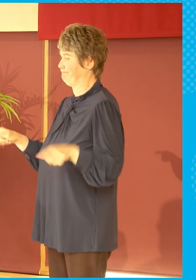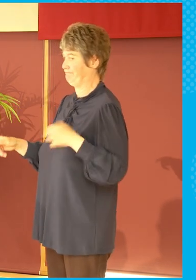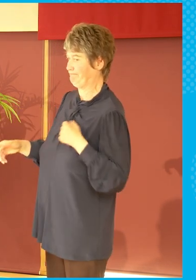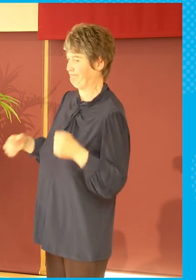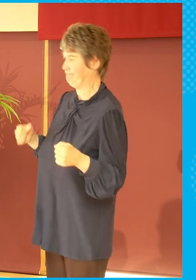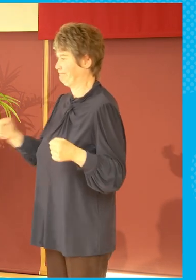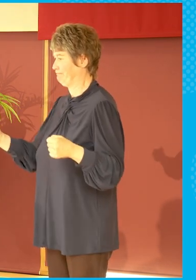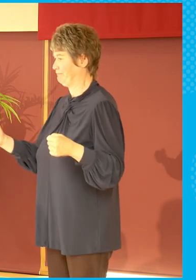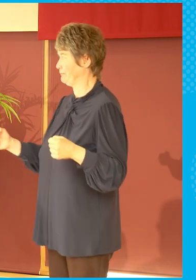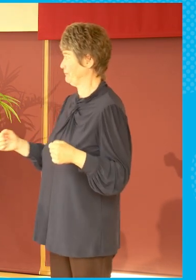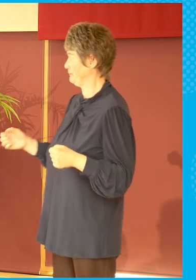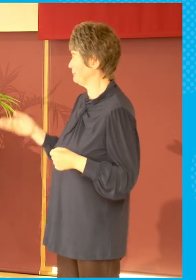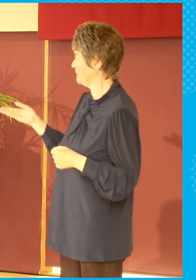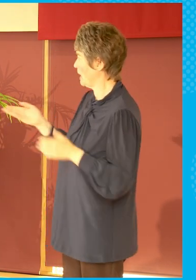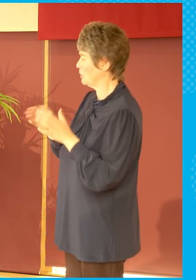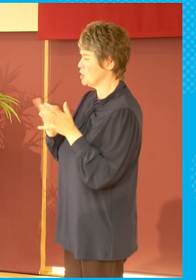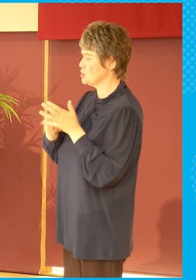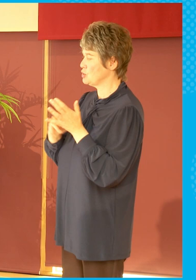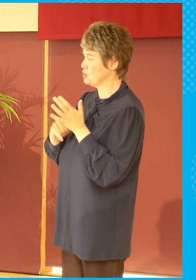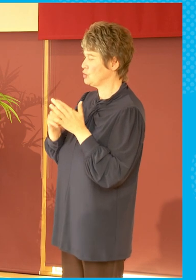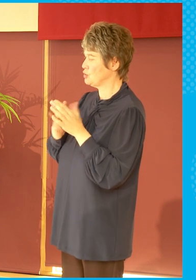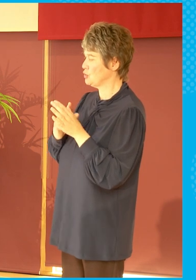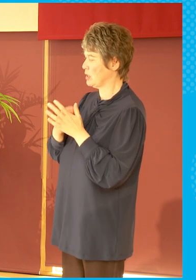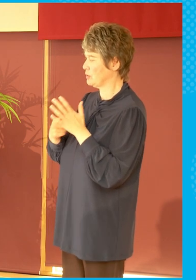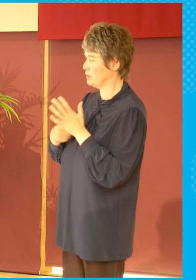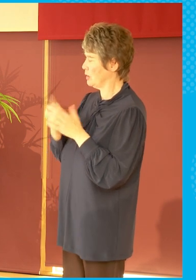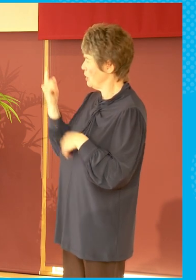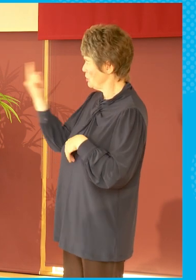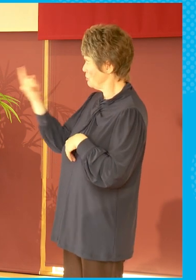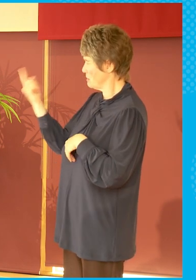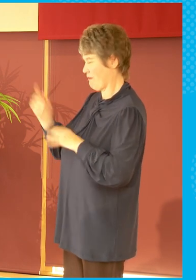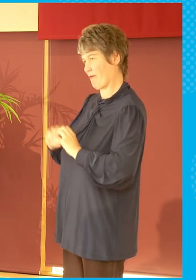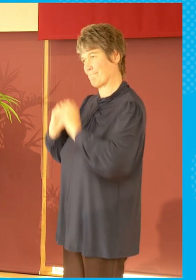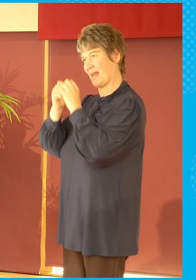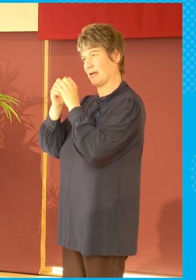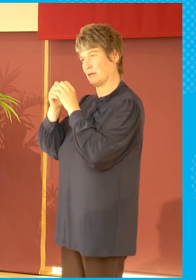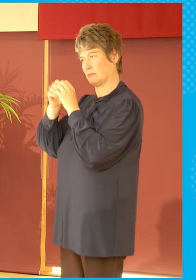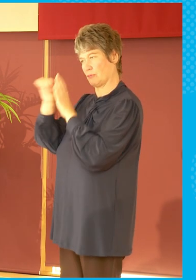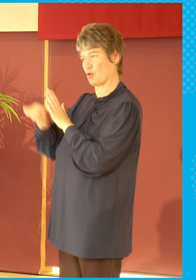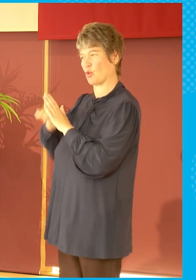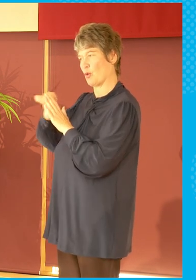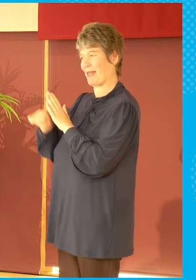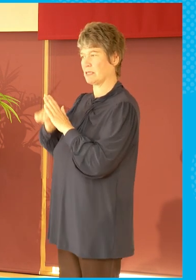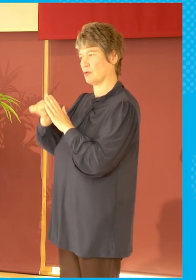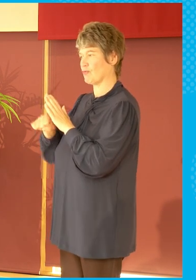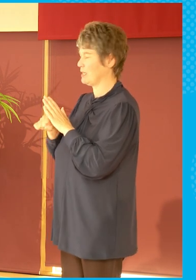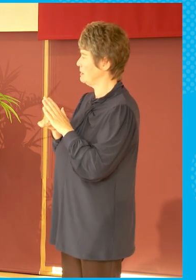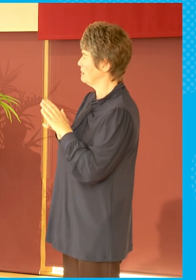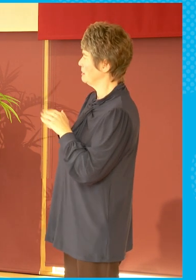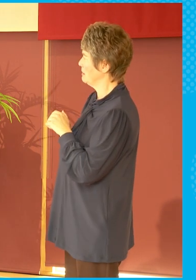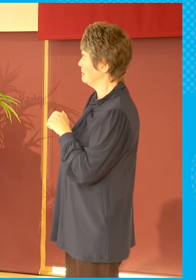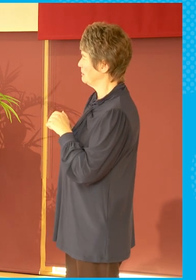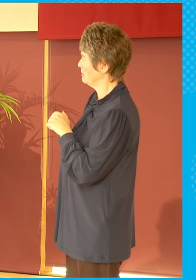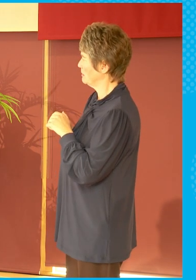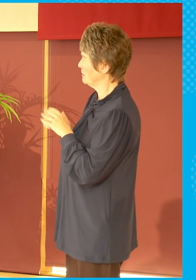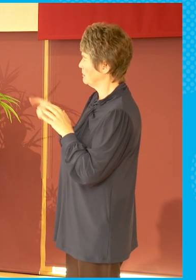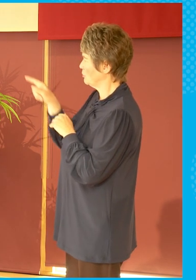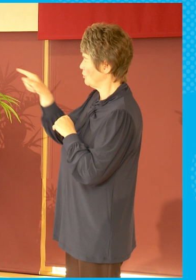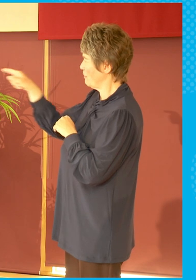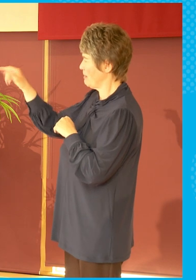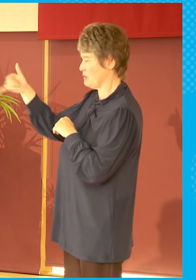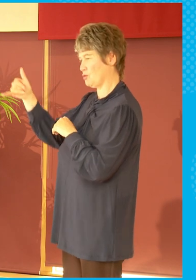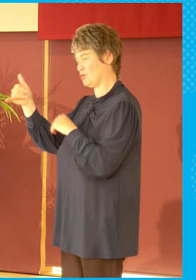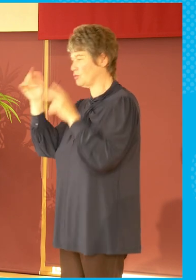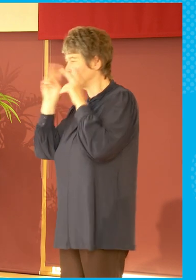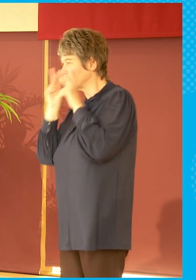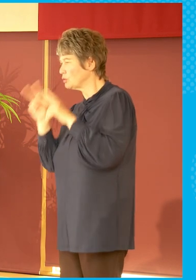Stuart, you as a documentary maker, you're maybe not happening at an event that happens in time, if you like.